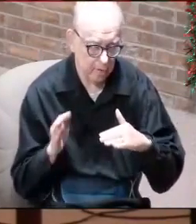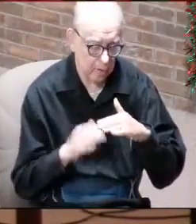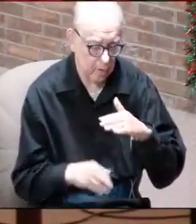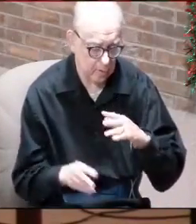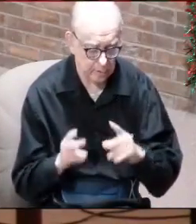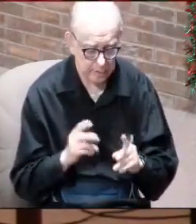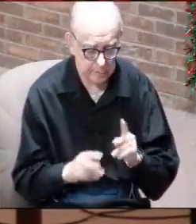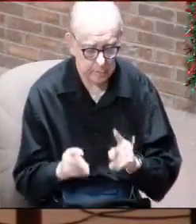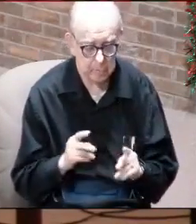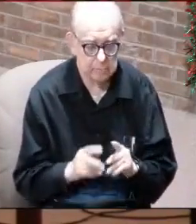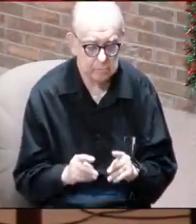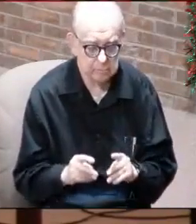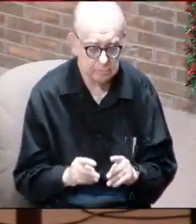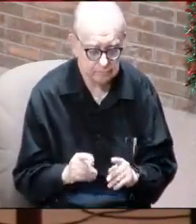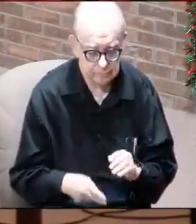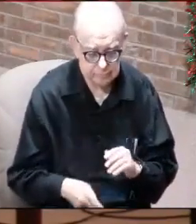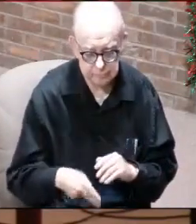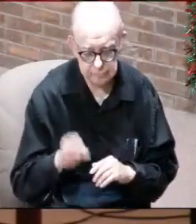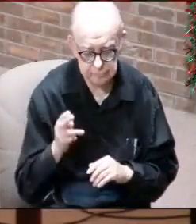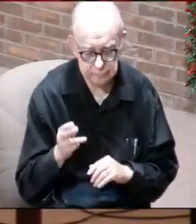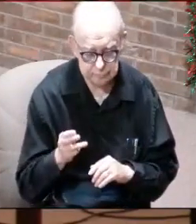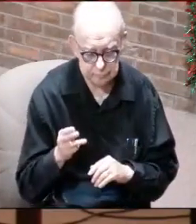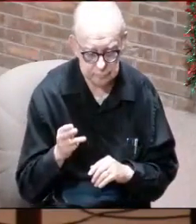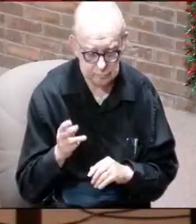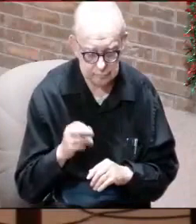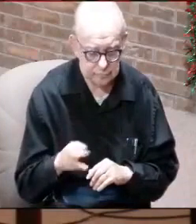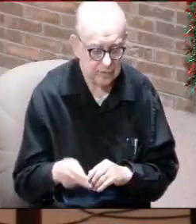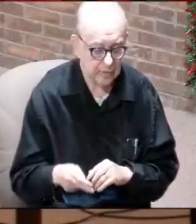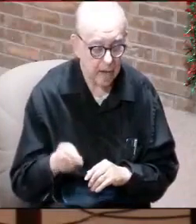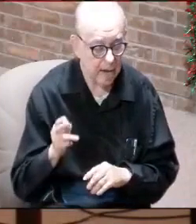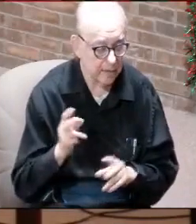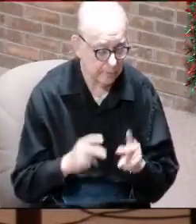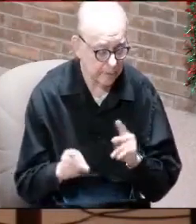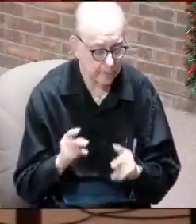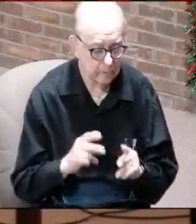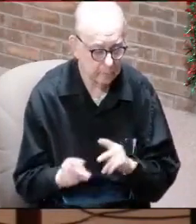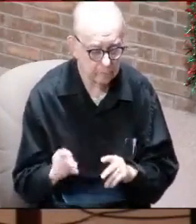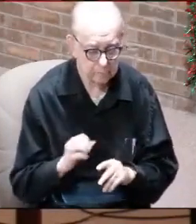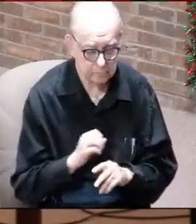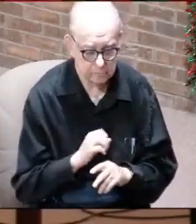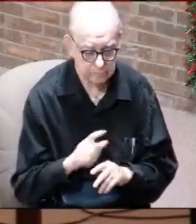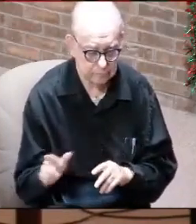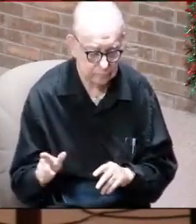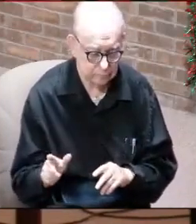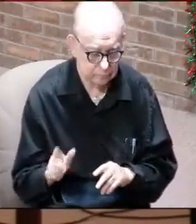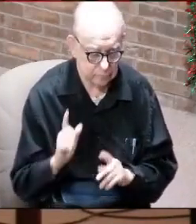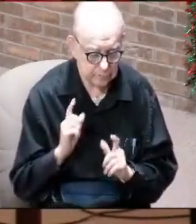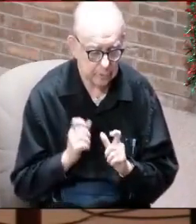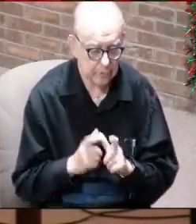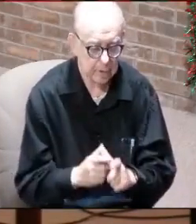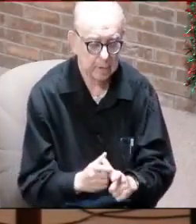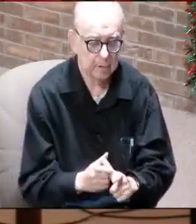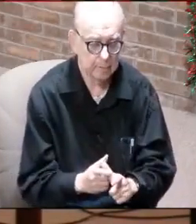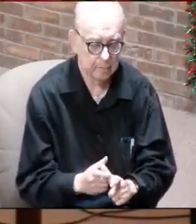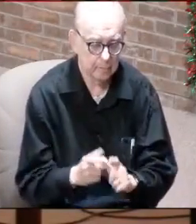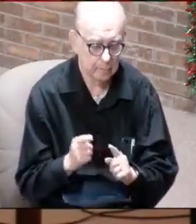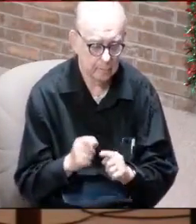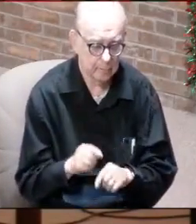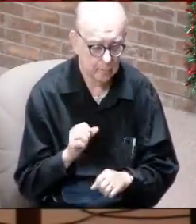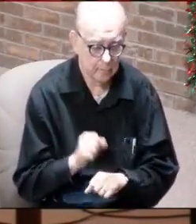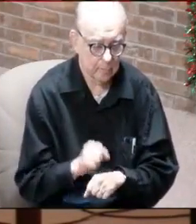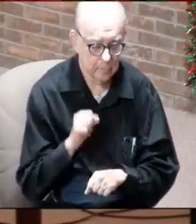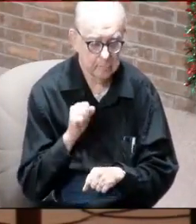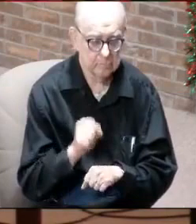lowest to the highest of the highest are all going to run to the